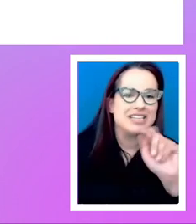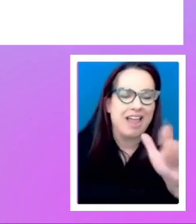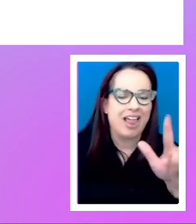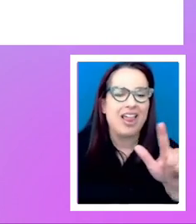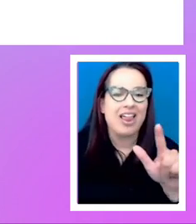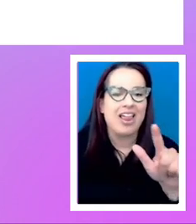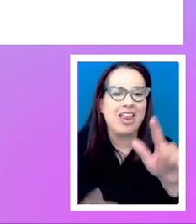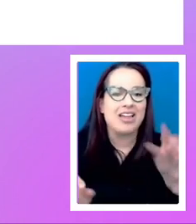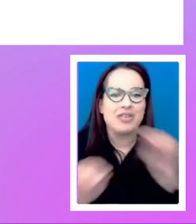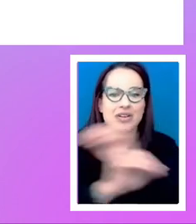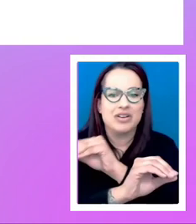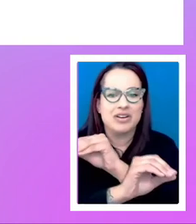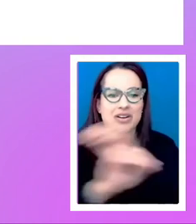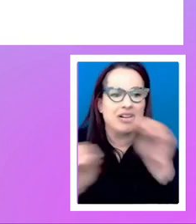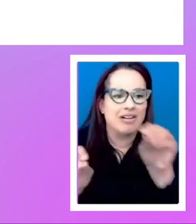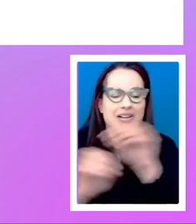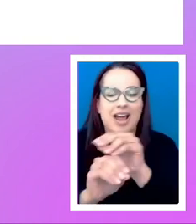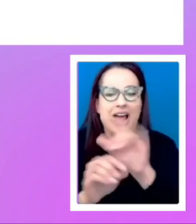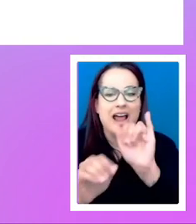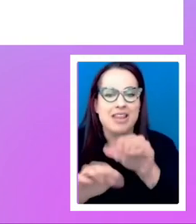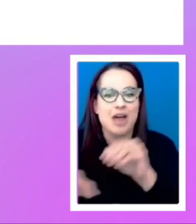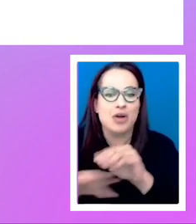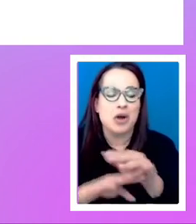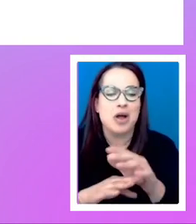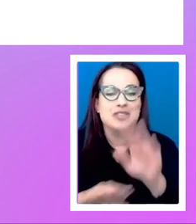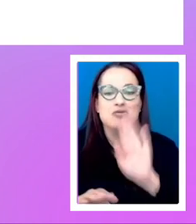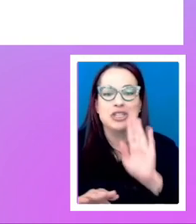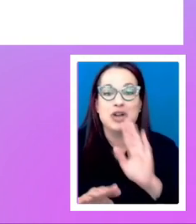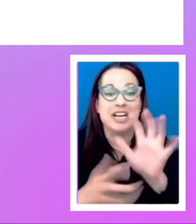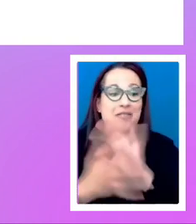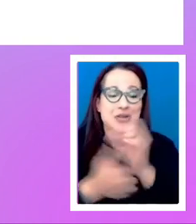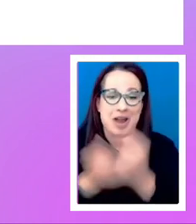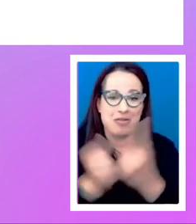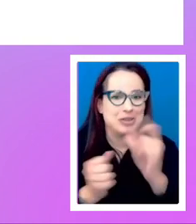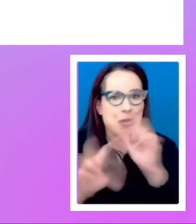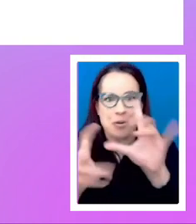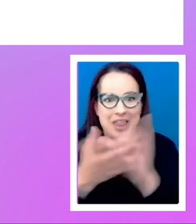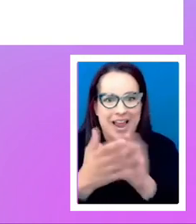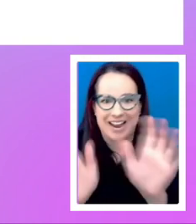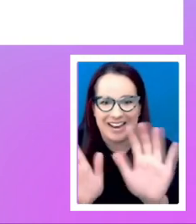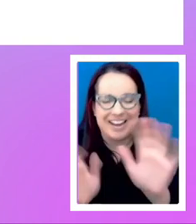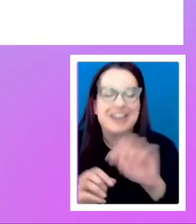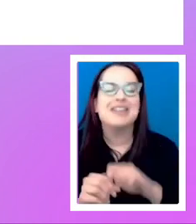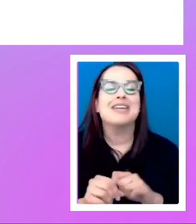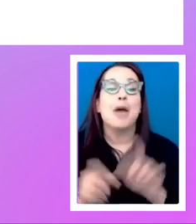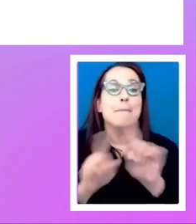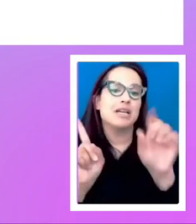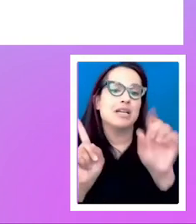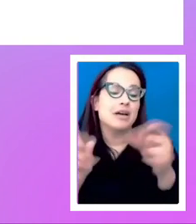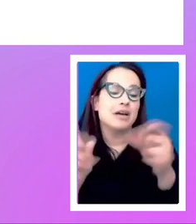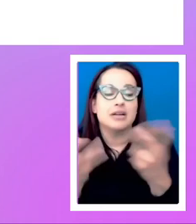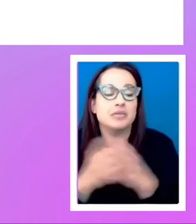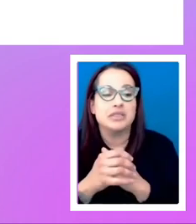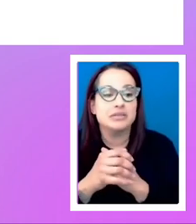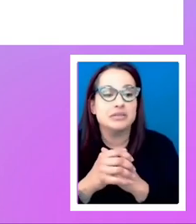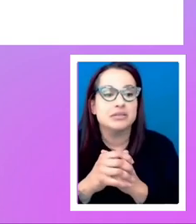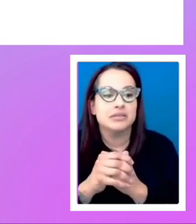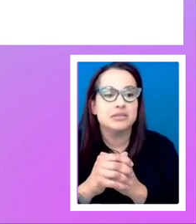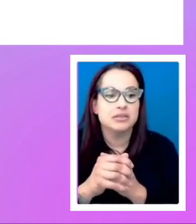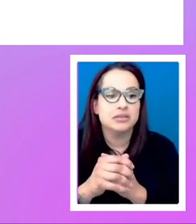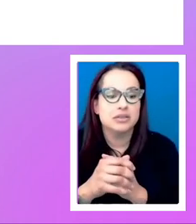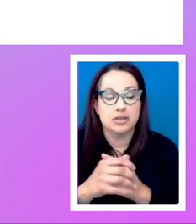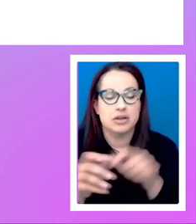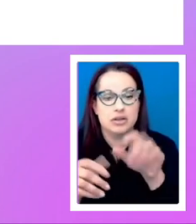flex direction to row reverse. And that would just really confuse everybody else. So don't do it. But yeah, I mean, both grid and flex spots